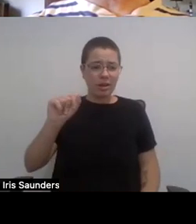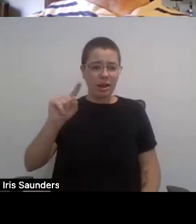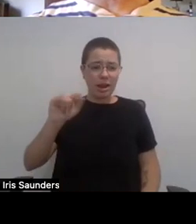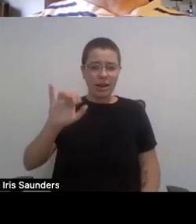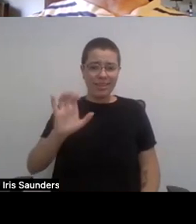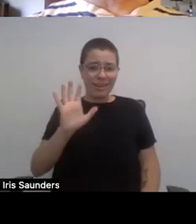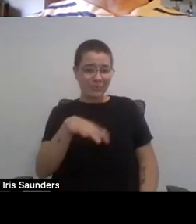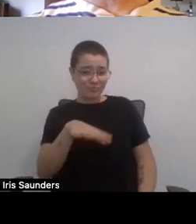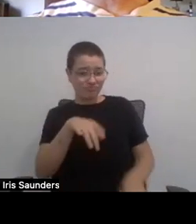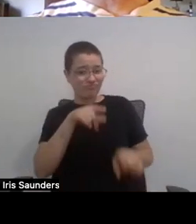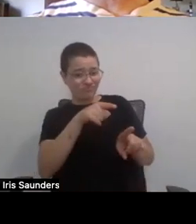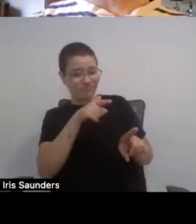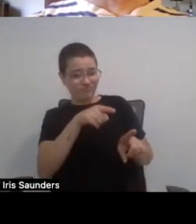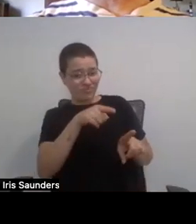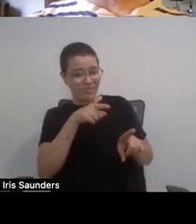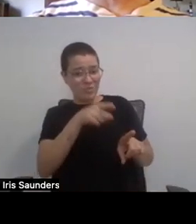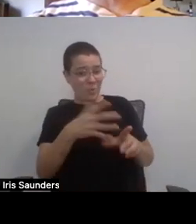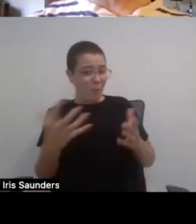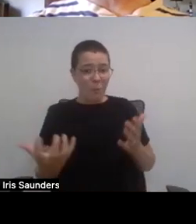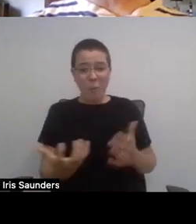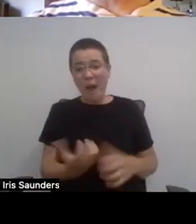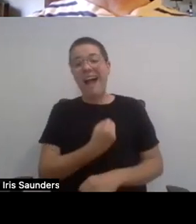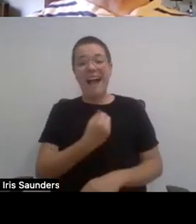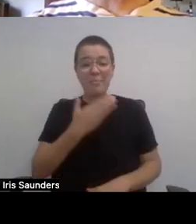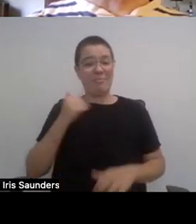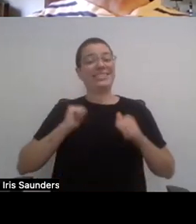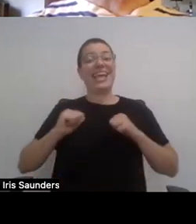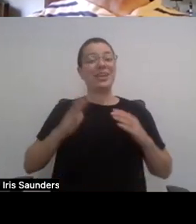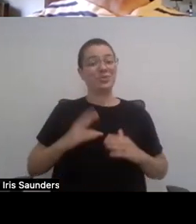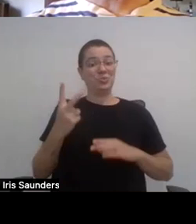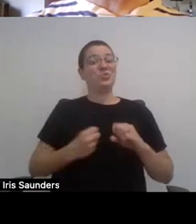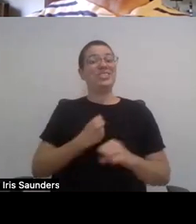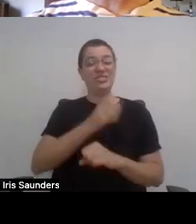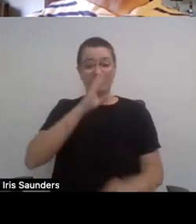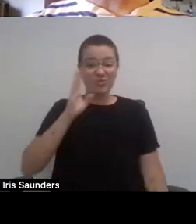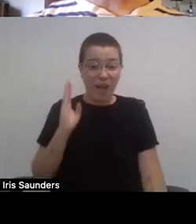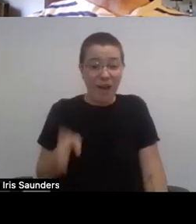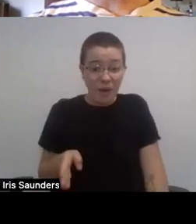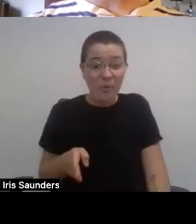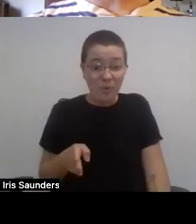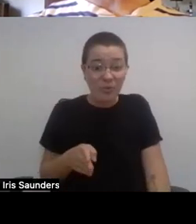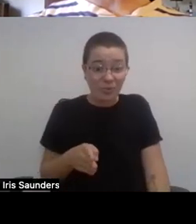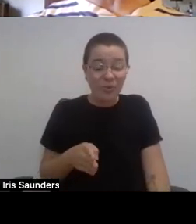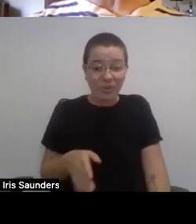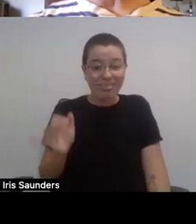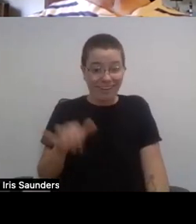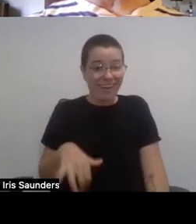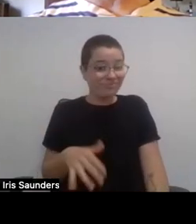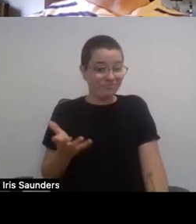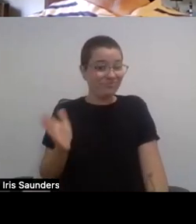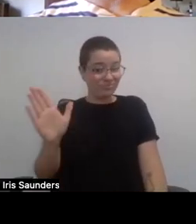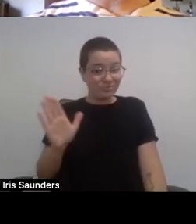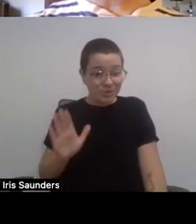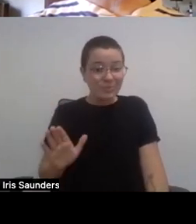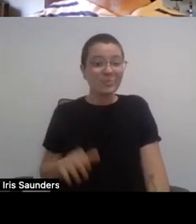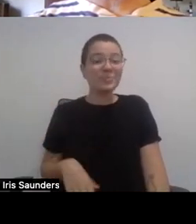out. She won Best Actor two years in a row, which is a transition in case, you know, she is the right time or we go back to her